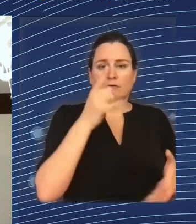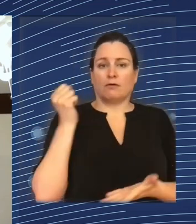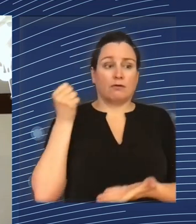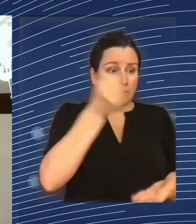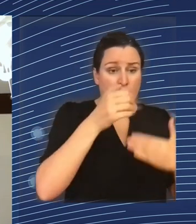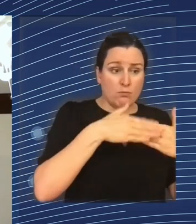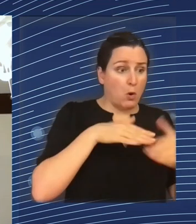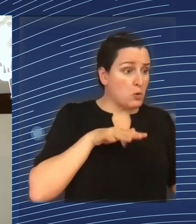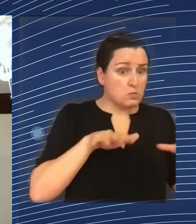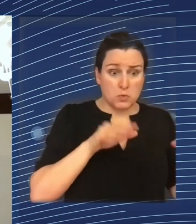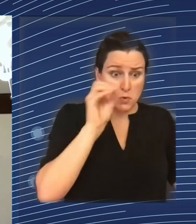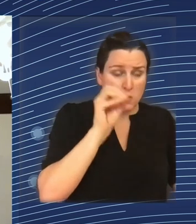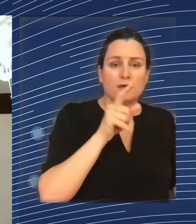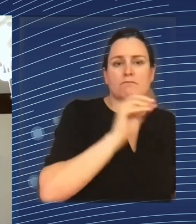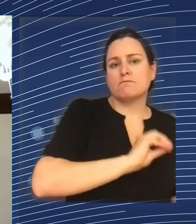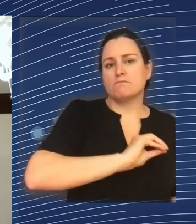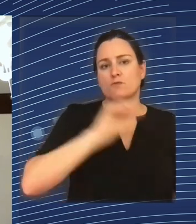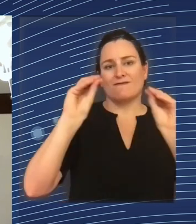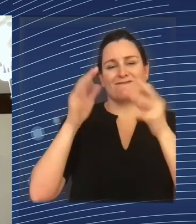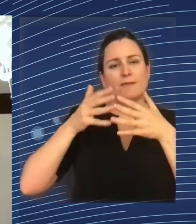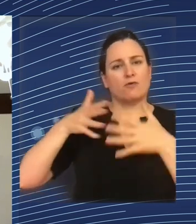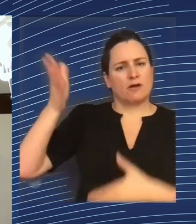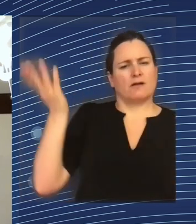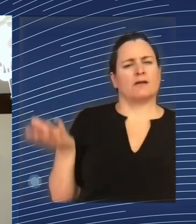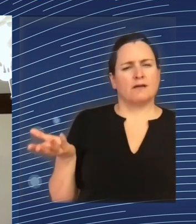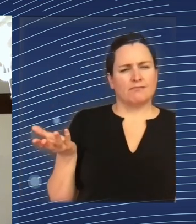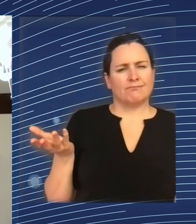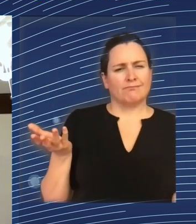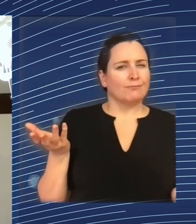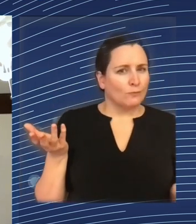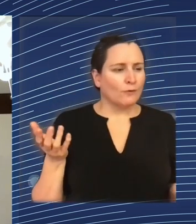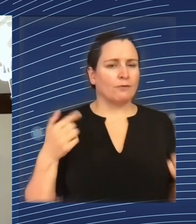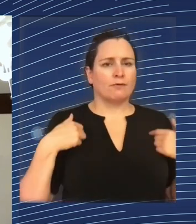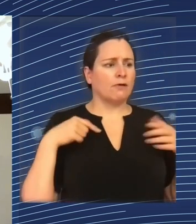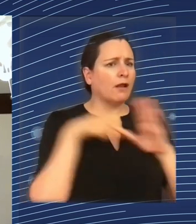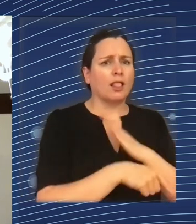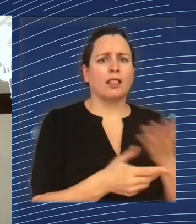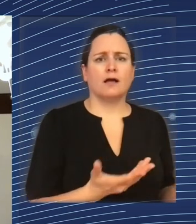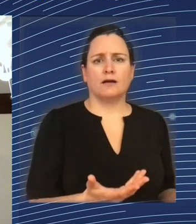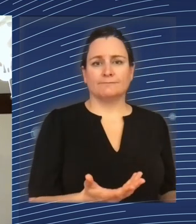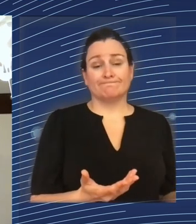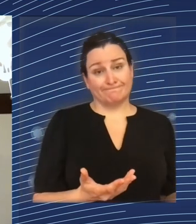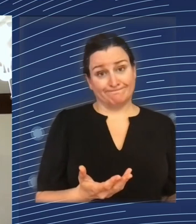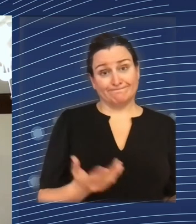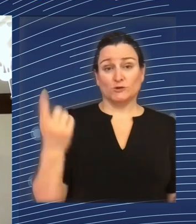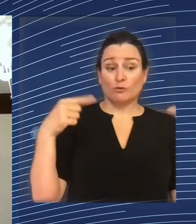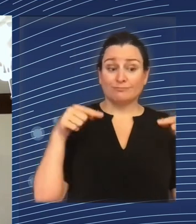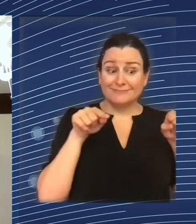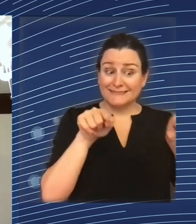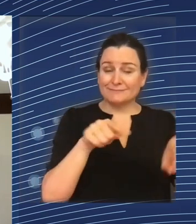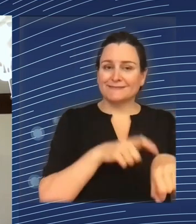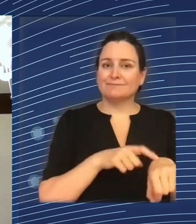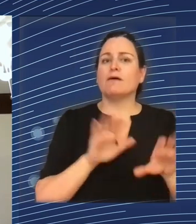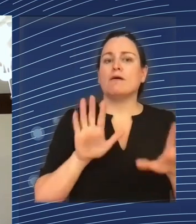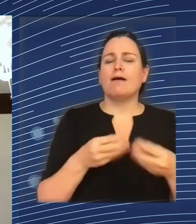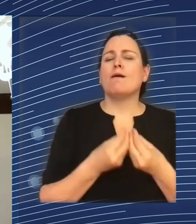then in one of the biggest cities in Europe, and then to the US. So all of these things have to work at the same time. How we do that institutionally, I don't know, but